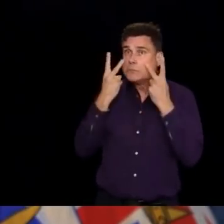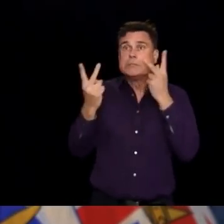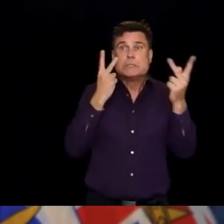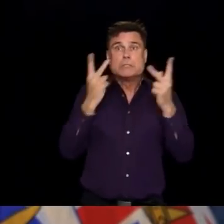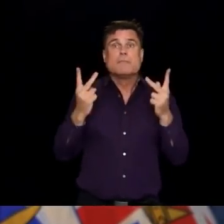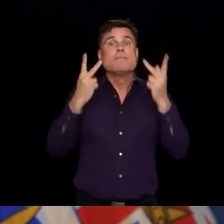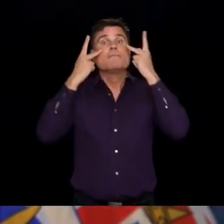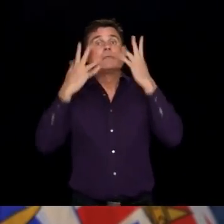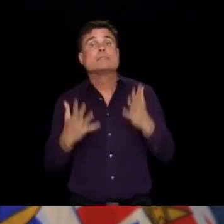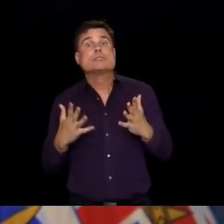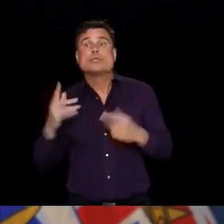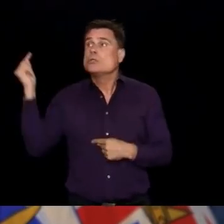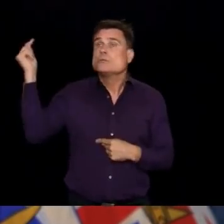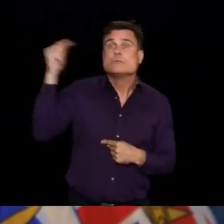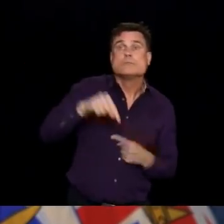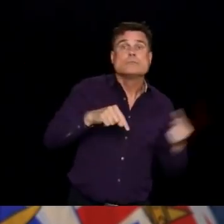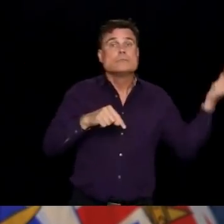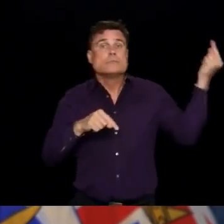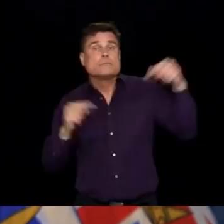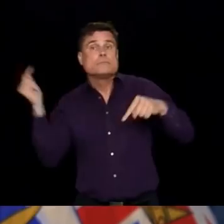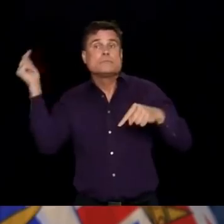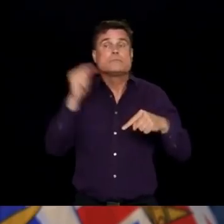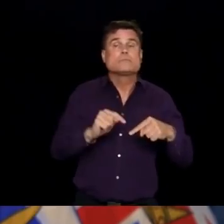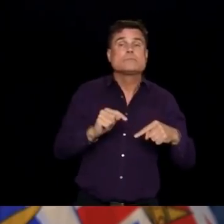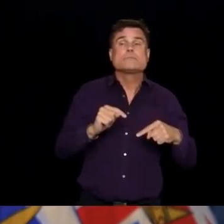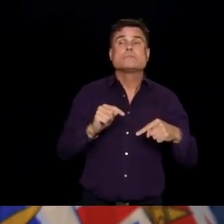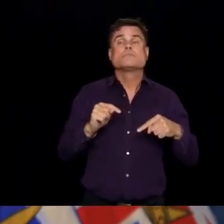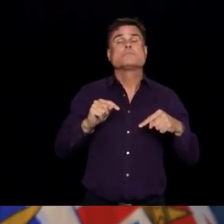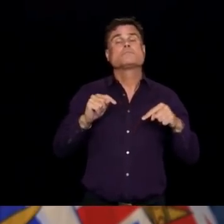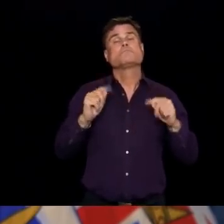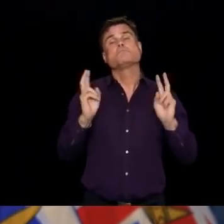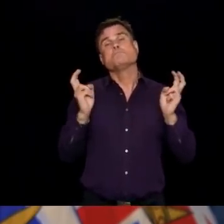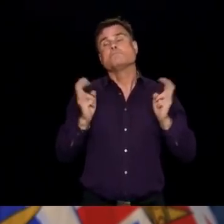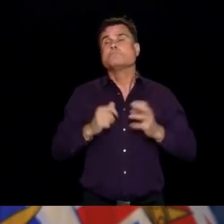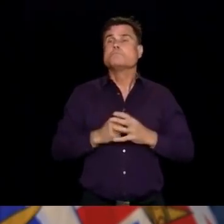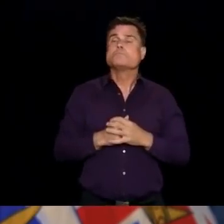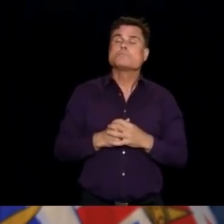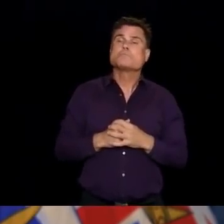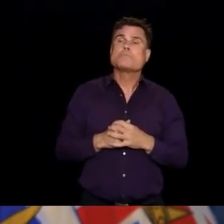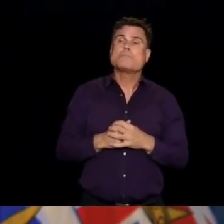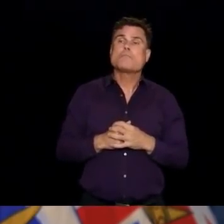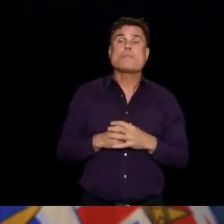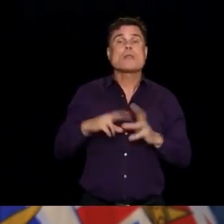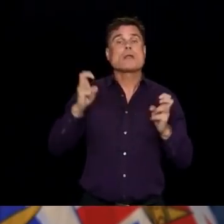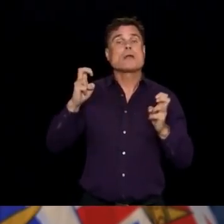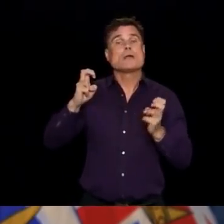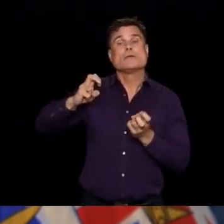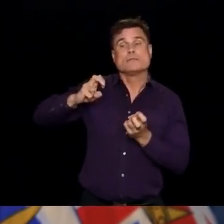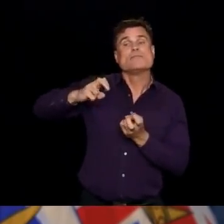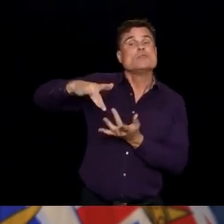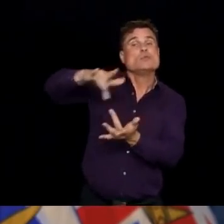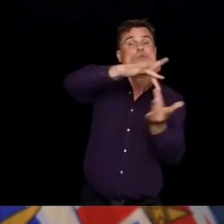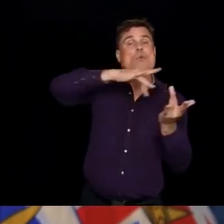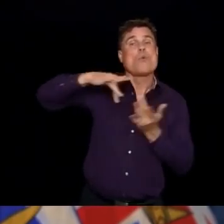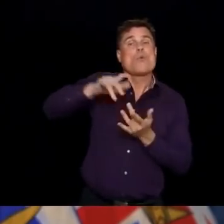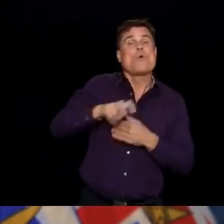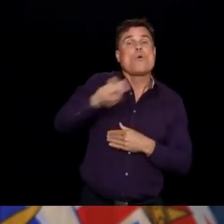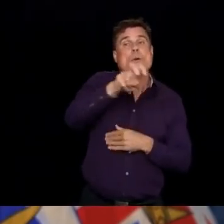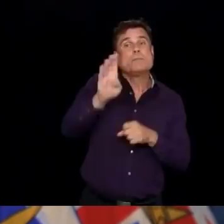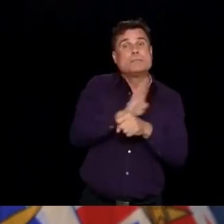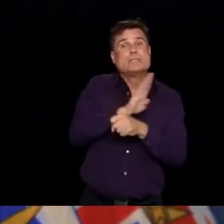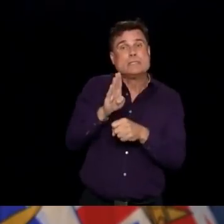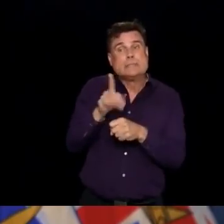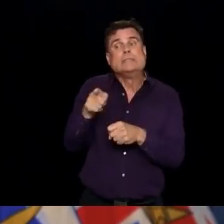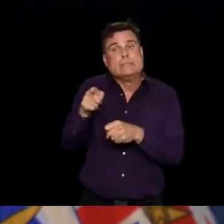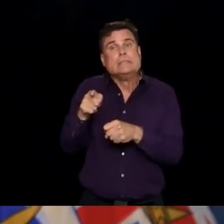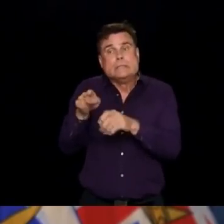who rely on visitors and tourism have retooled and put together safety plans to allow them to open the doors to